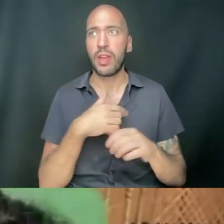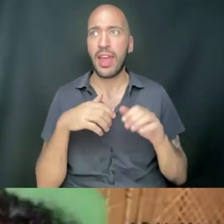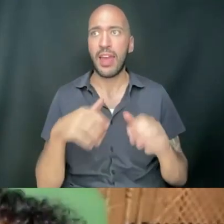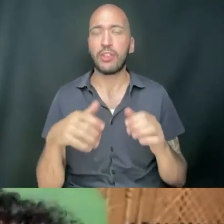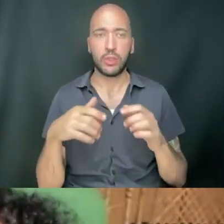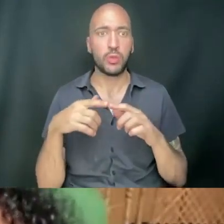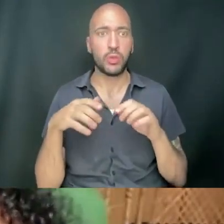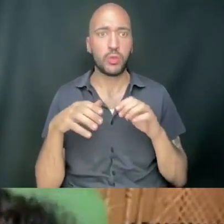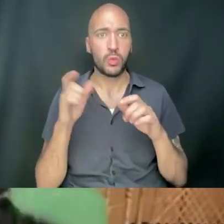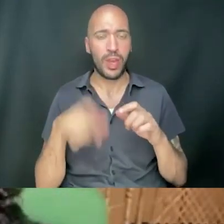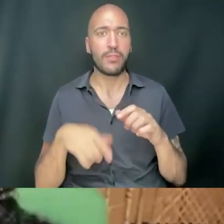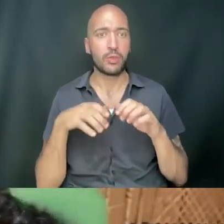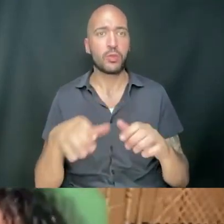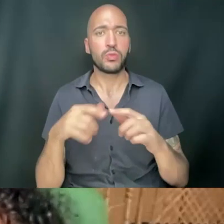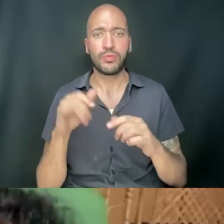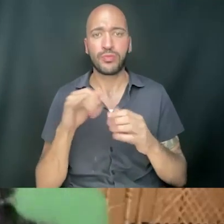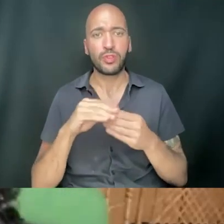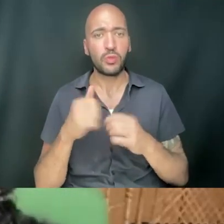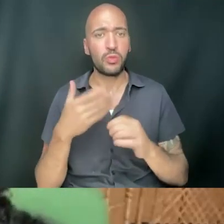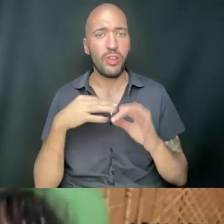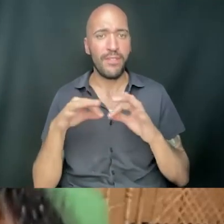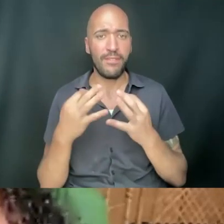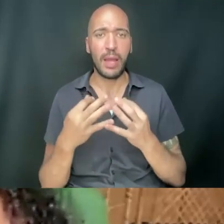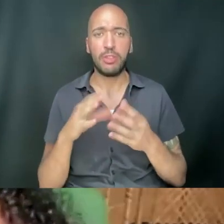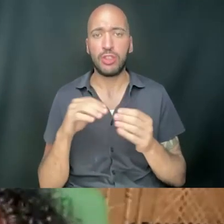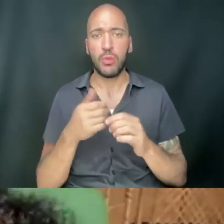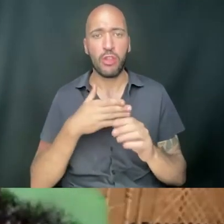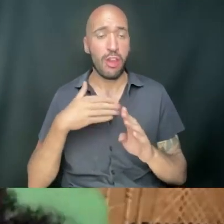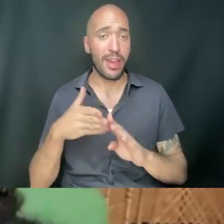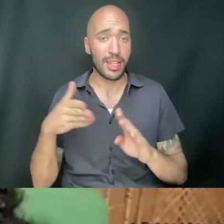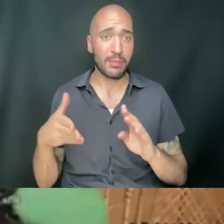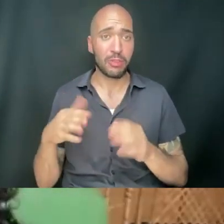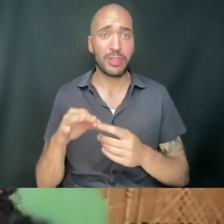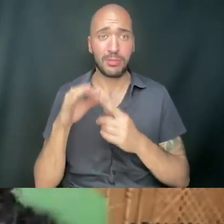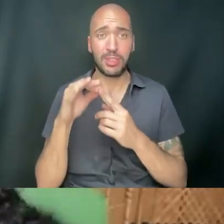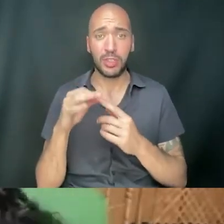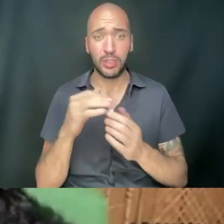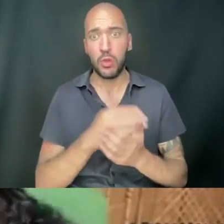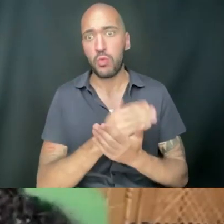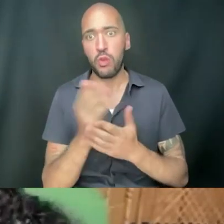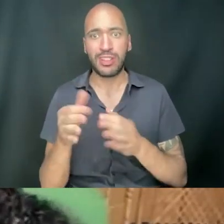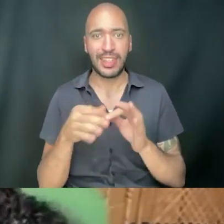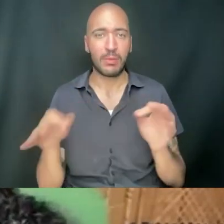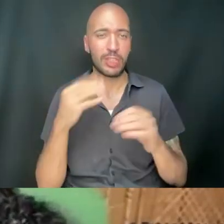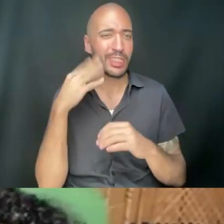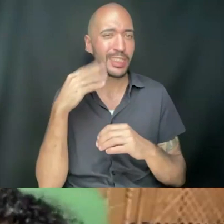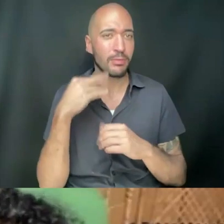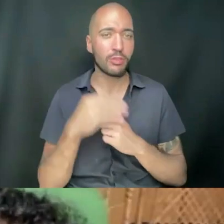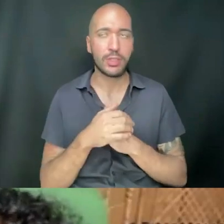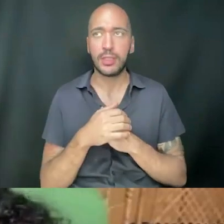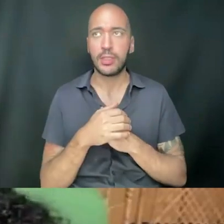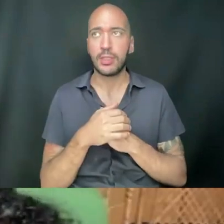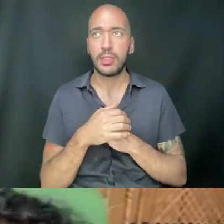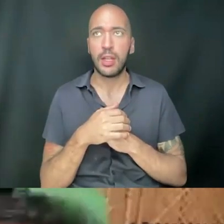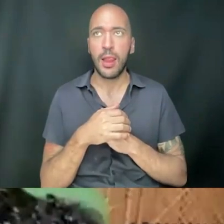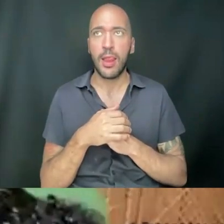It's so much of the work. It is like talking to our families, talking to our neighbors, and especially across languages and experiences, right? So that